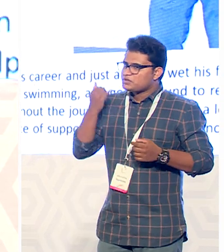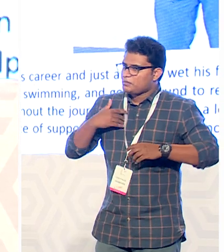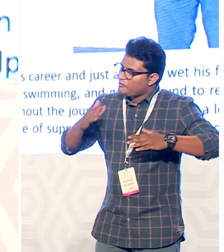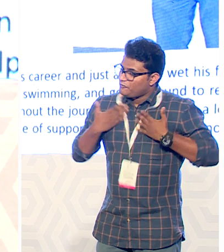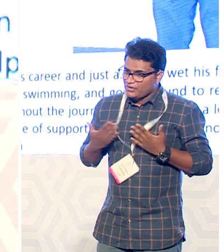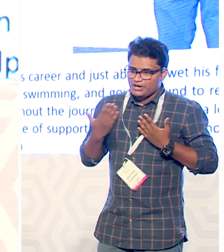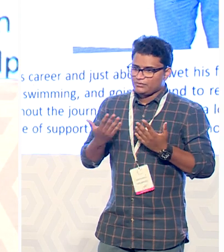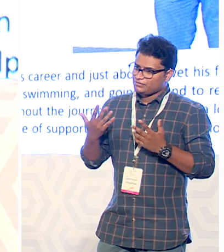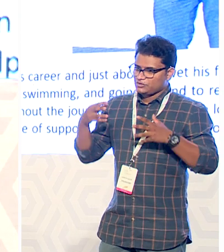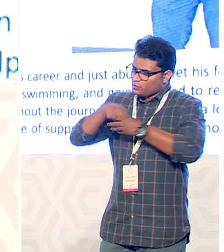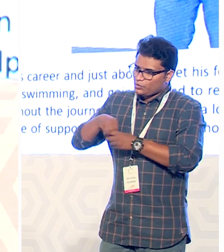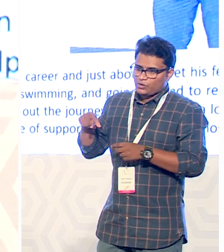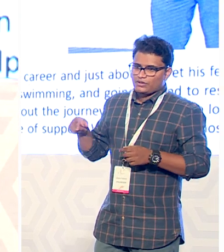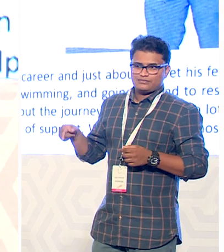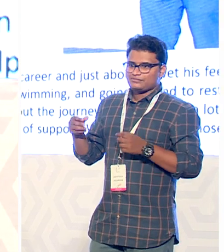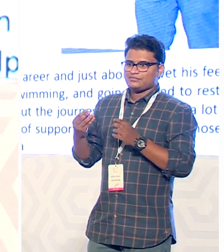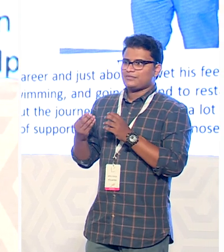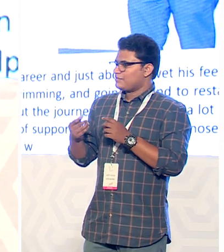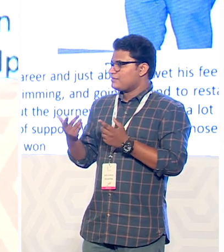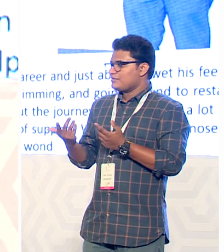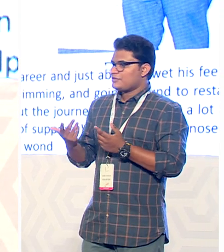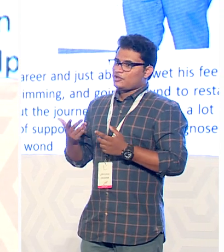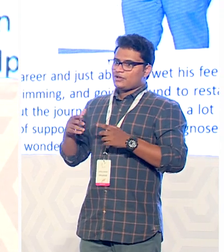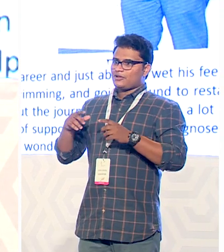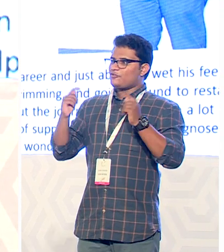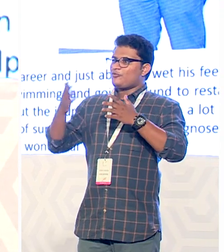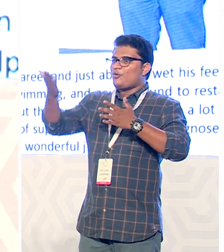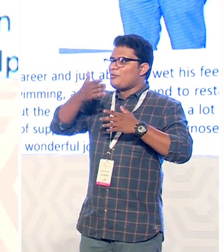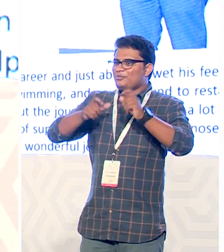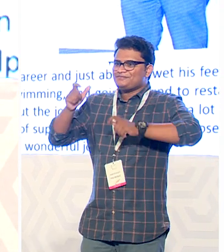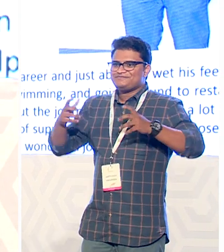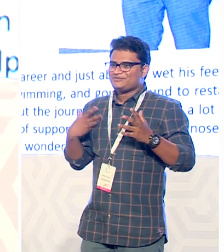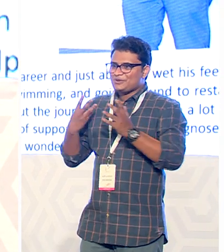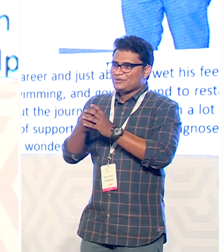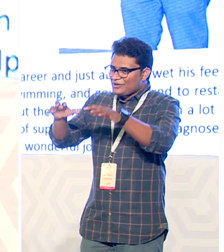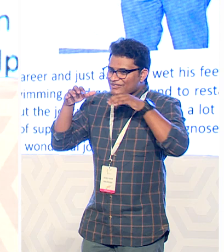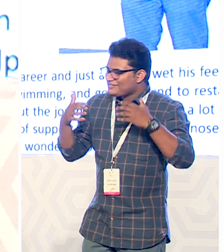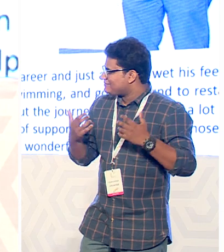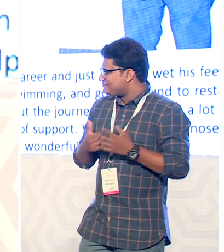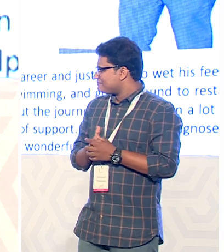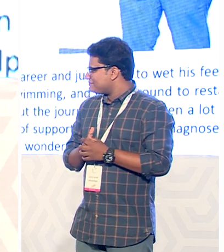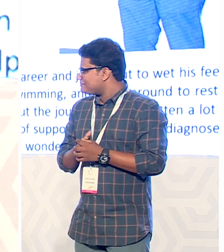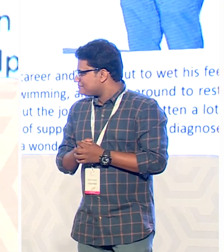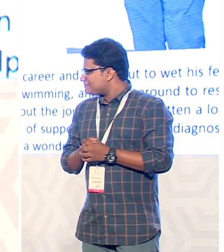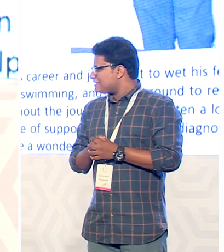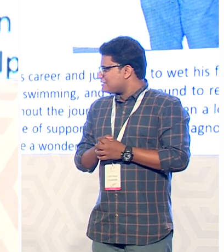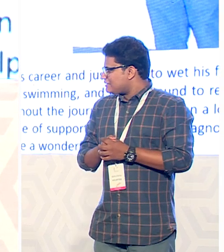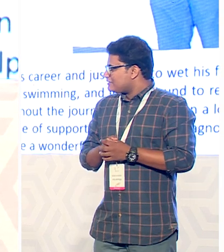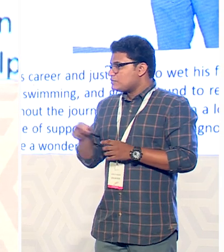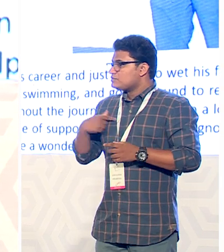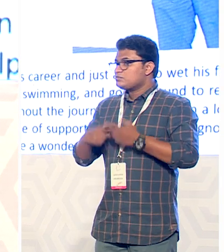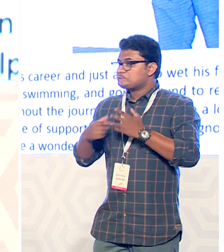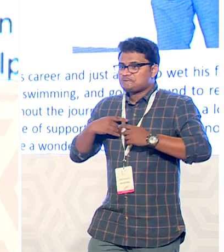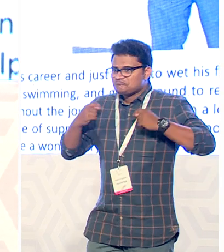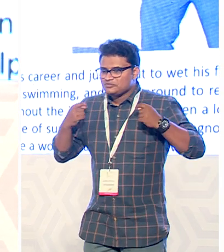be a part of this function today this gives hope to many who are trying to achieve